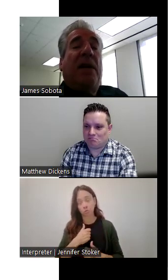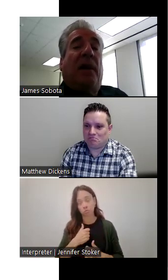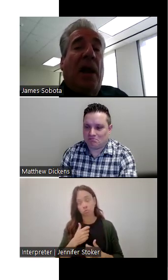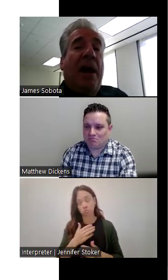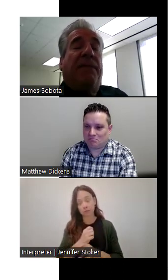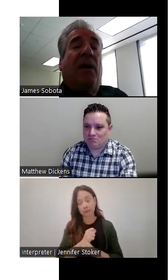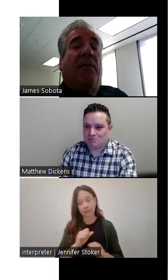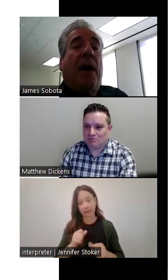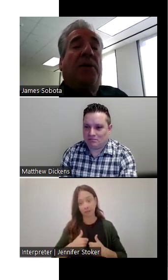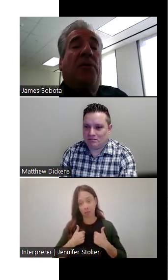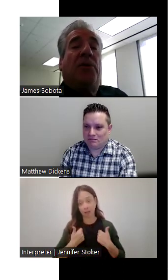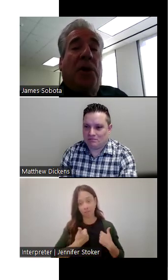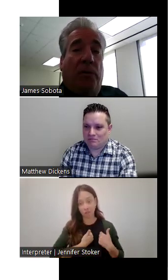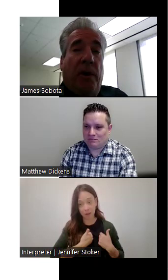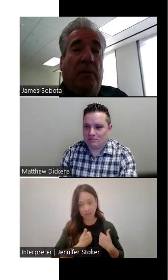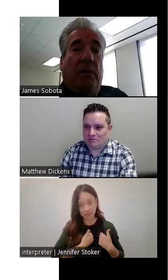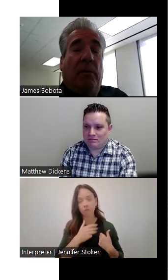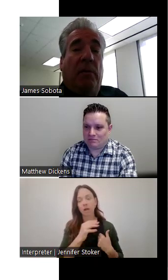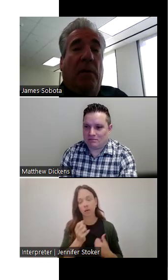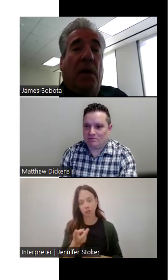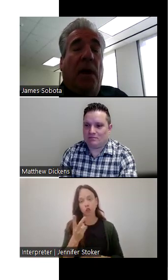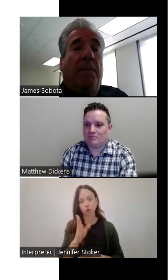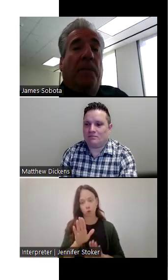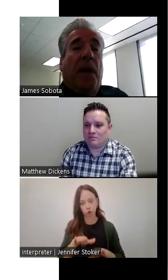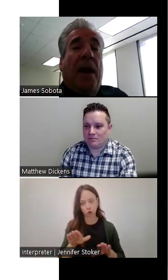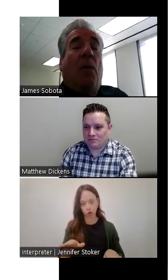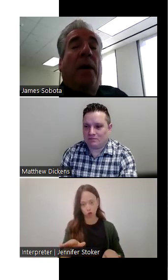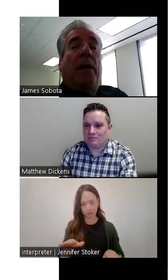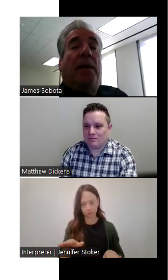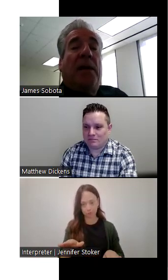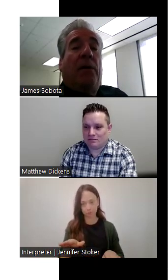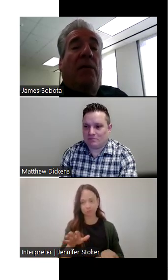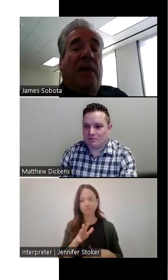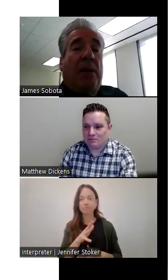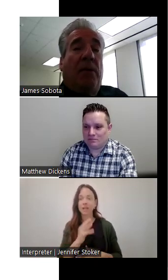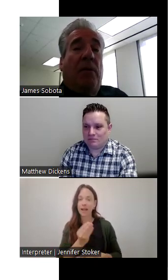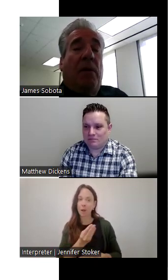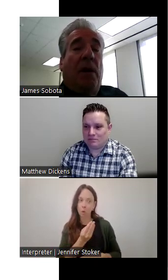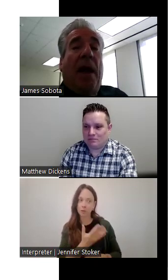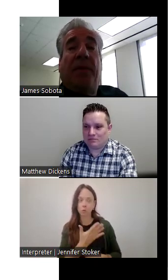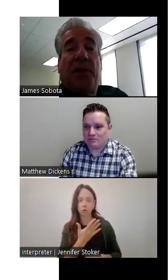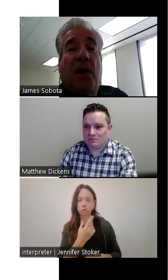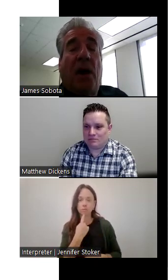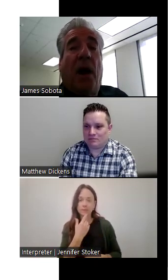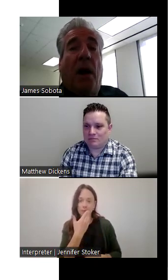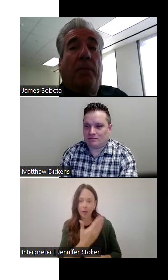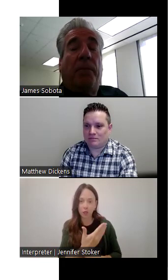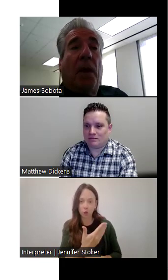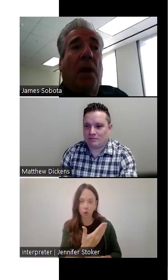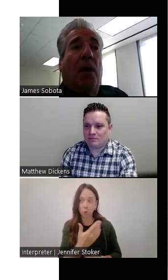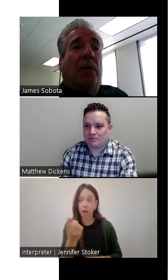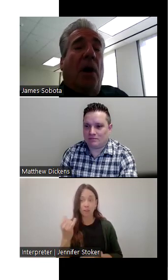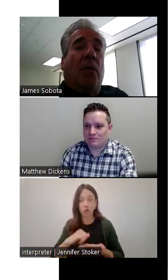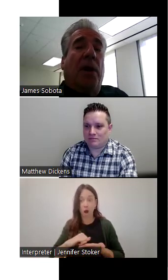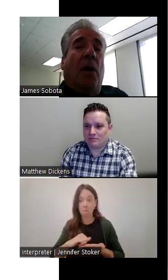and you say the life of my two children. And I wanted to tell you, thank you. And then she hung up.